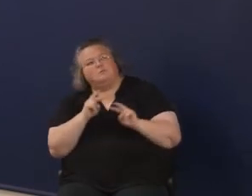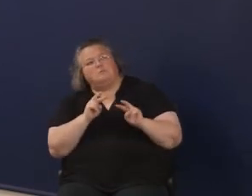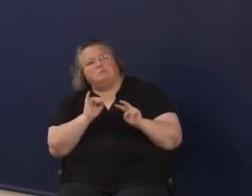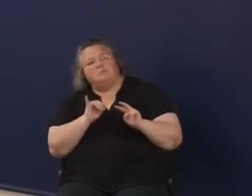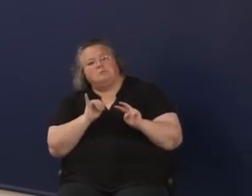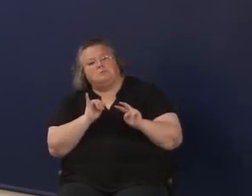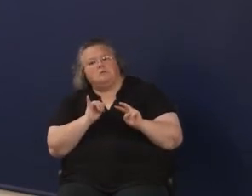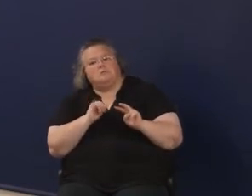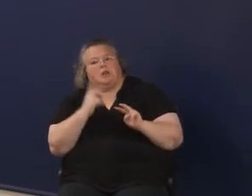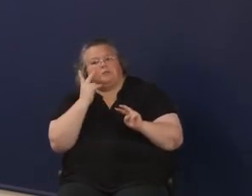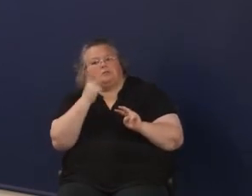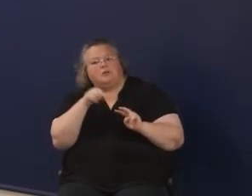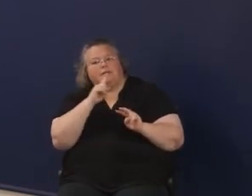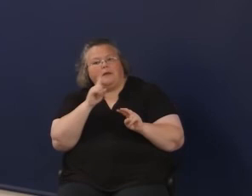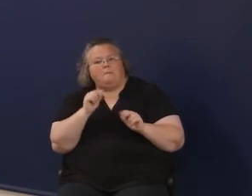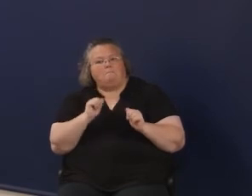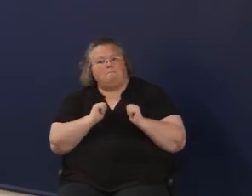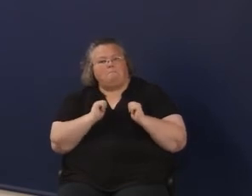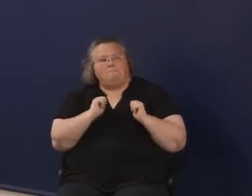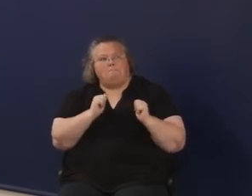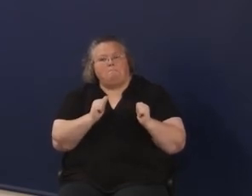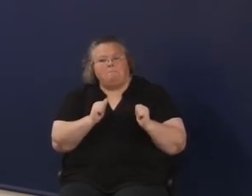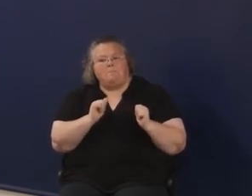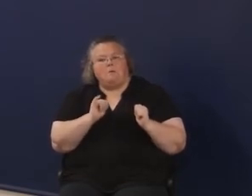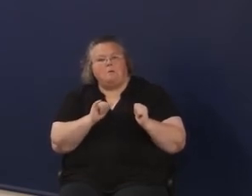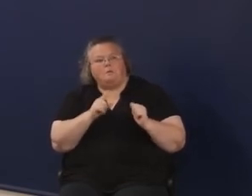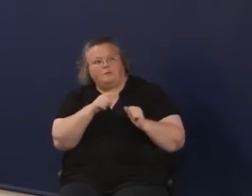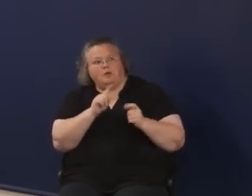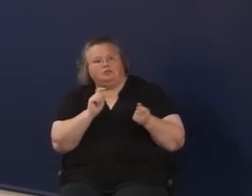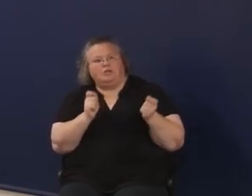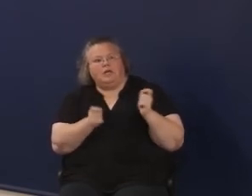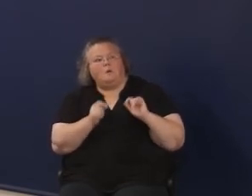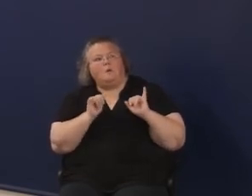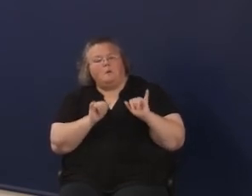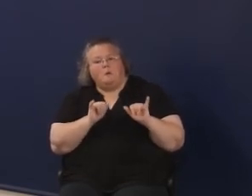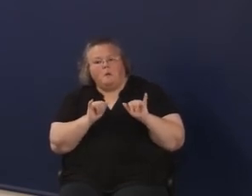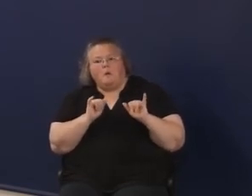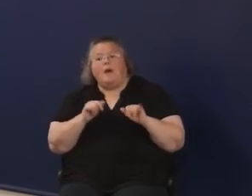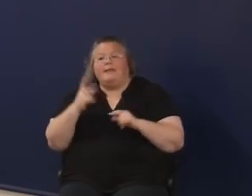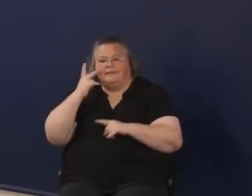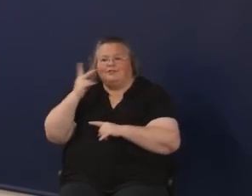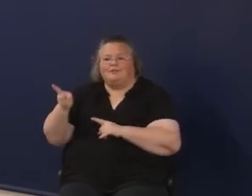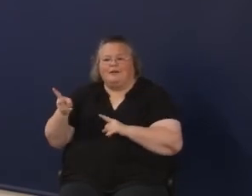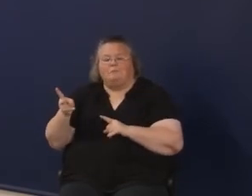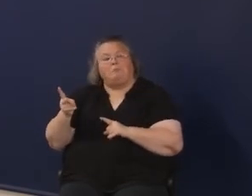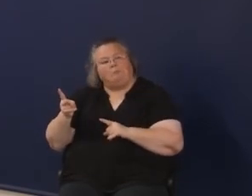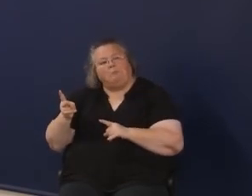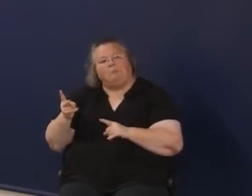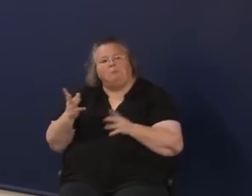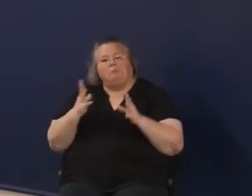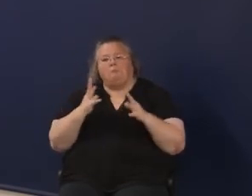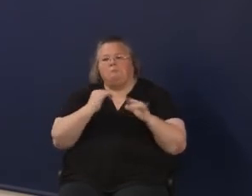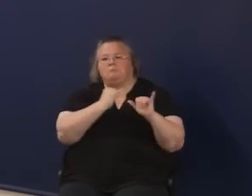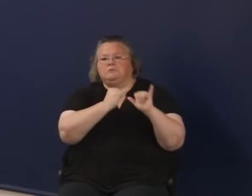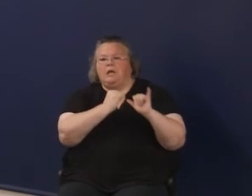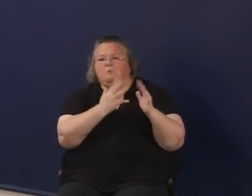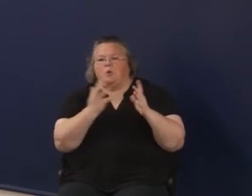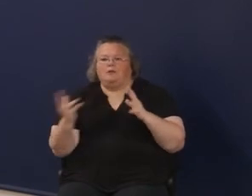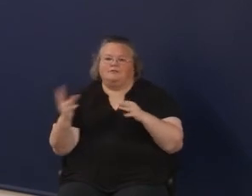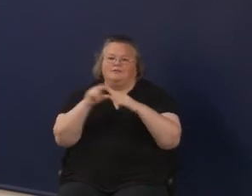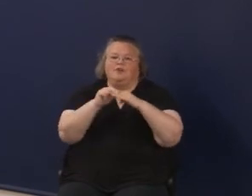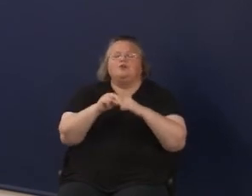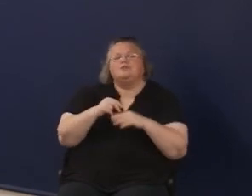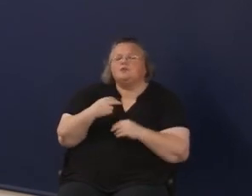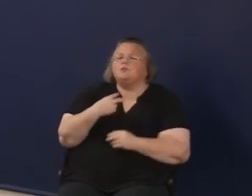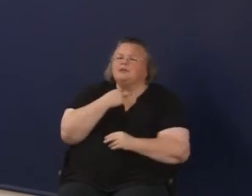that something different is going to happen, and then you may see more. So I think we're kind of stuck on that 35 to